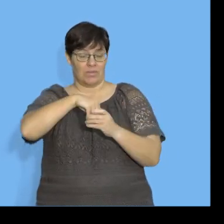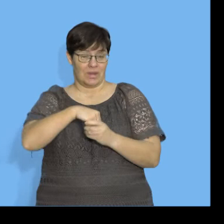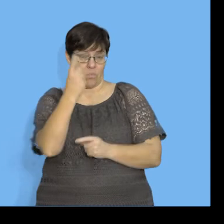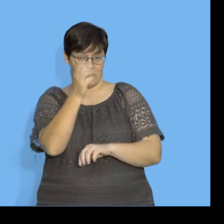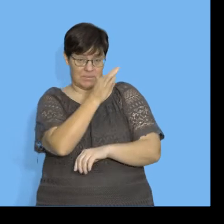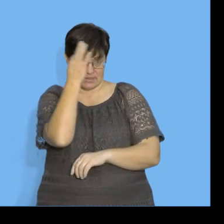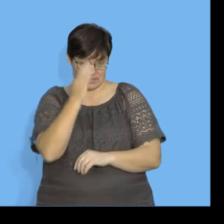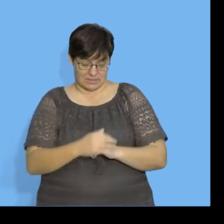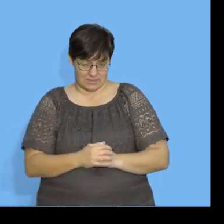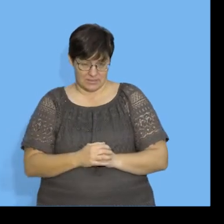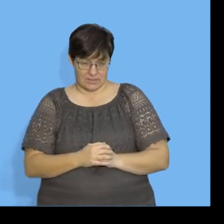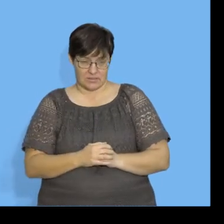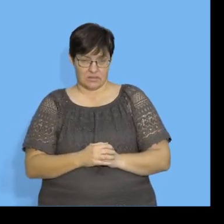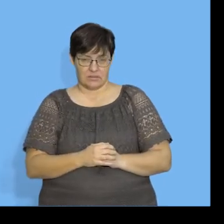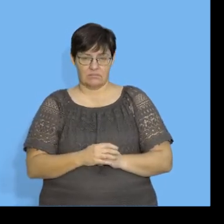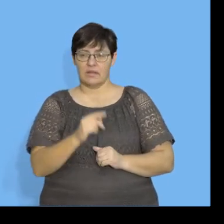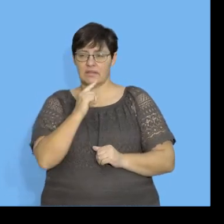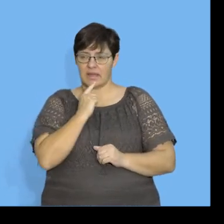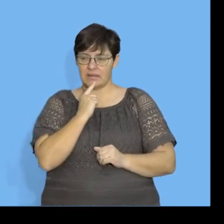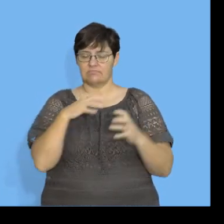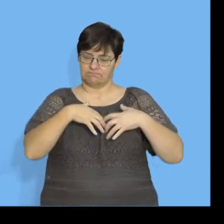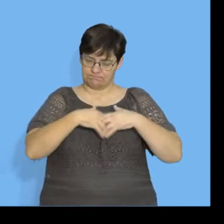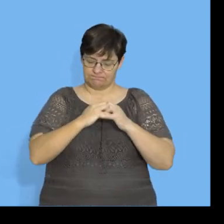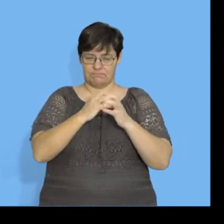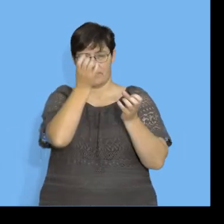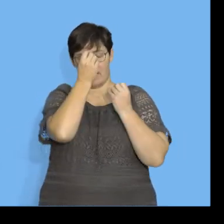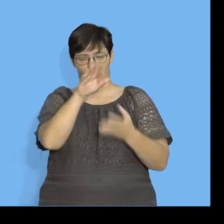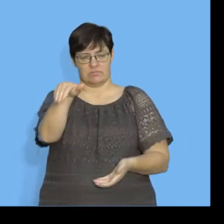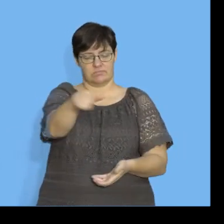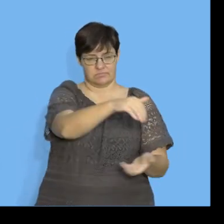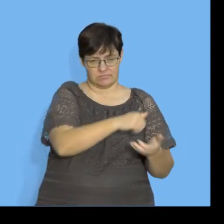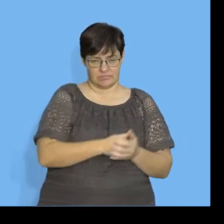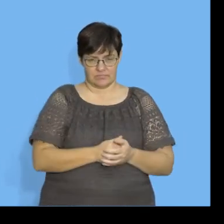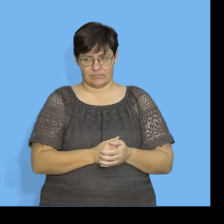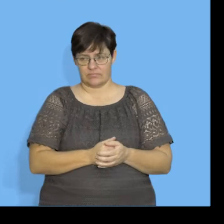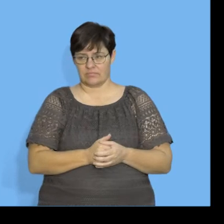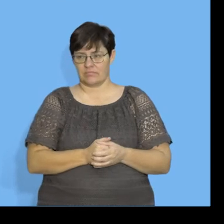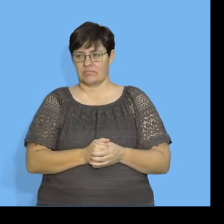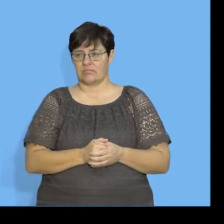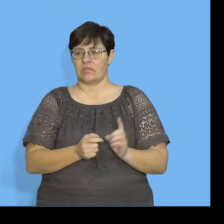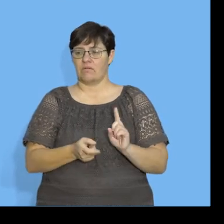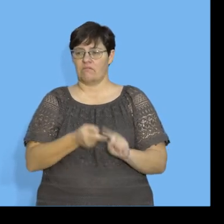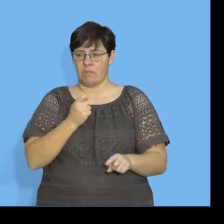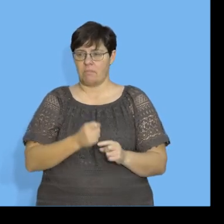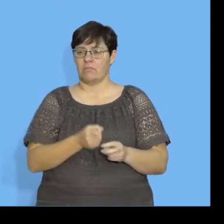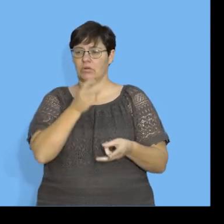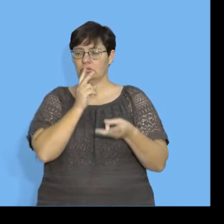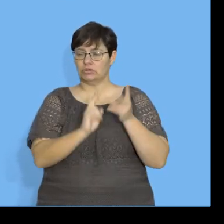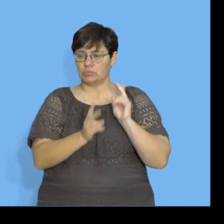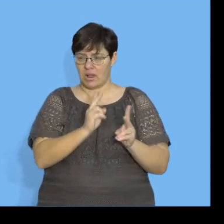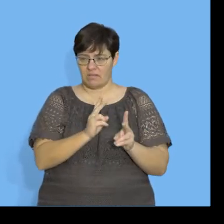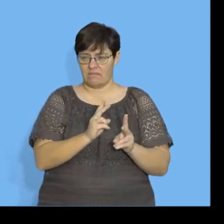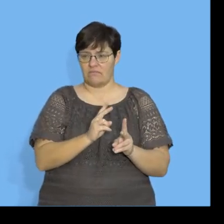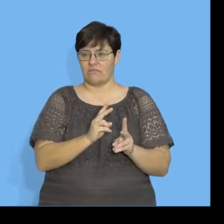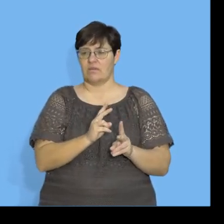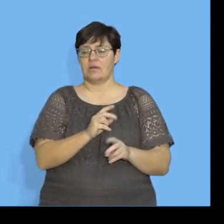Then a set of data was generated from 12 study participants after they